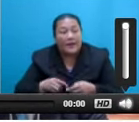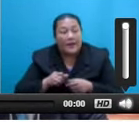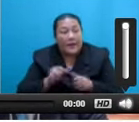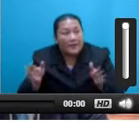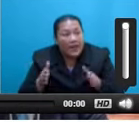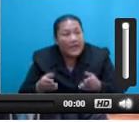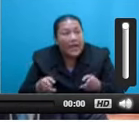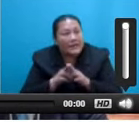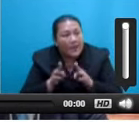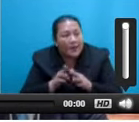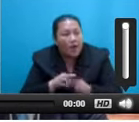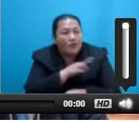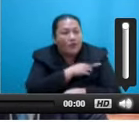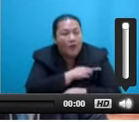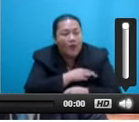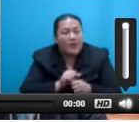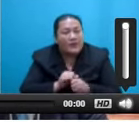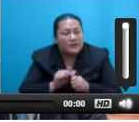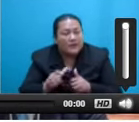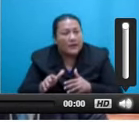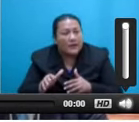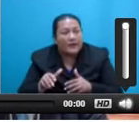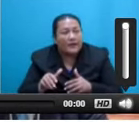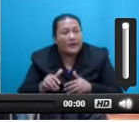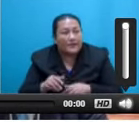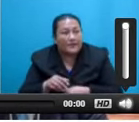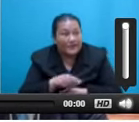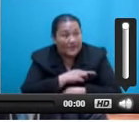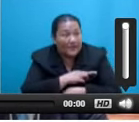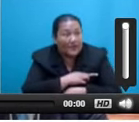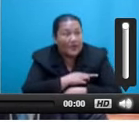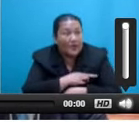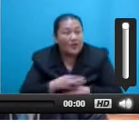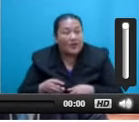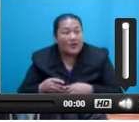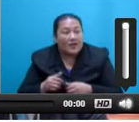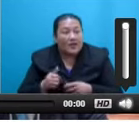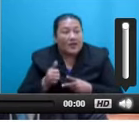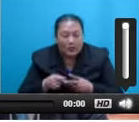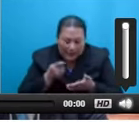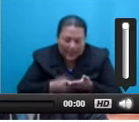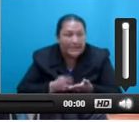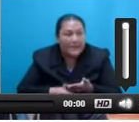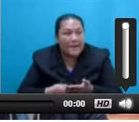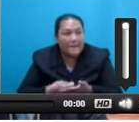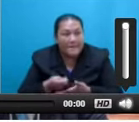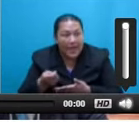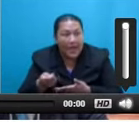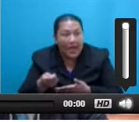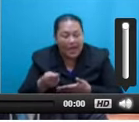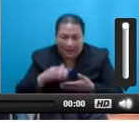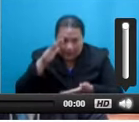diversion, using taxpayers' funds to extremely run propaganda to hot-wing the same taxpayers and continue the